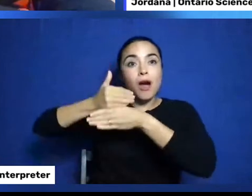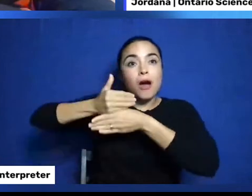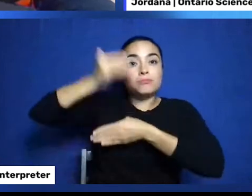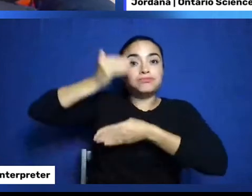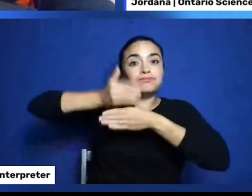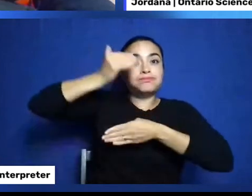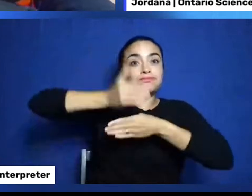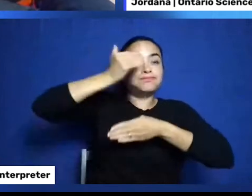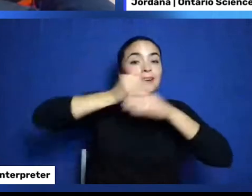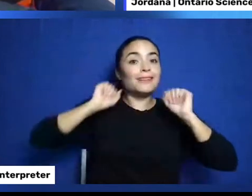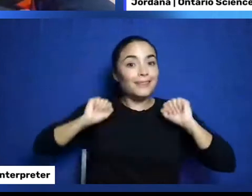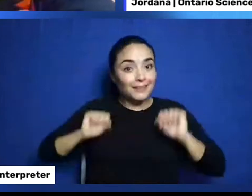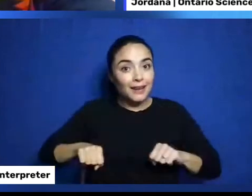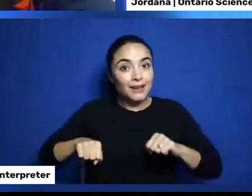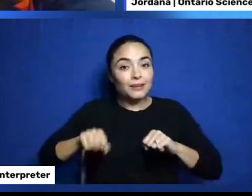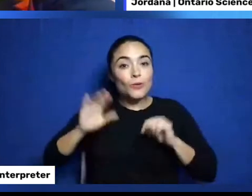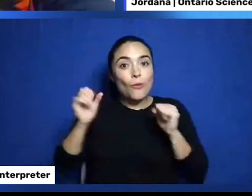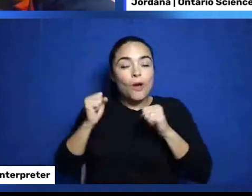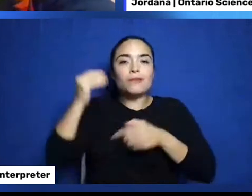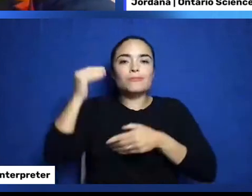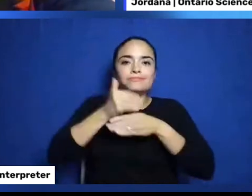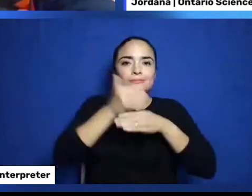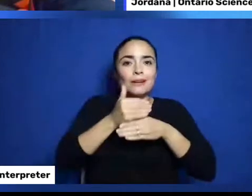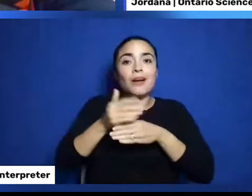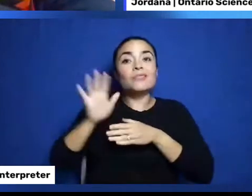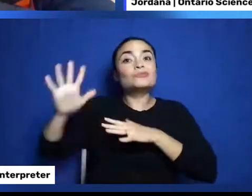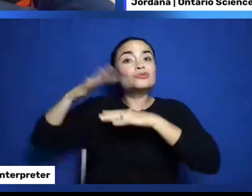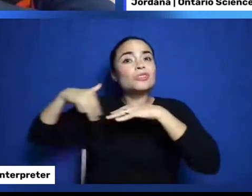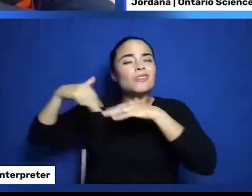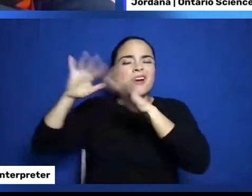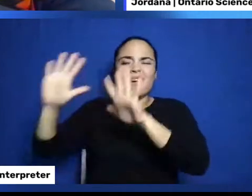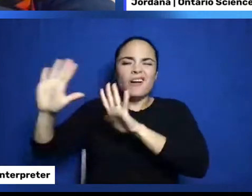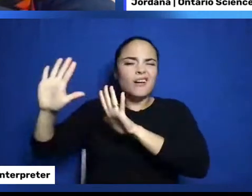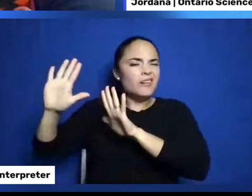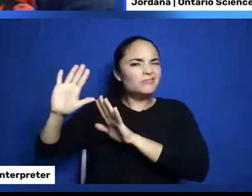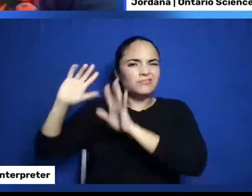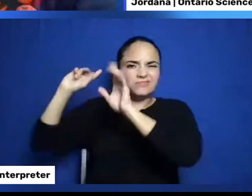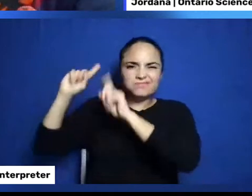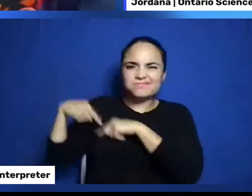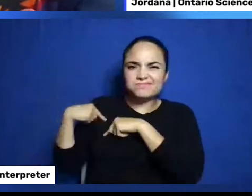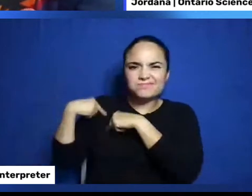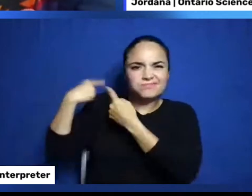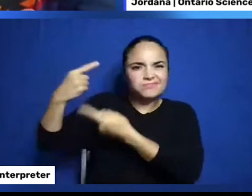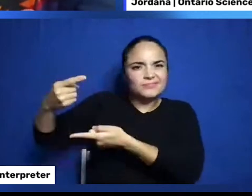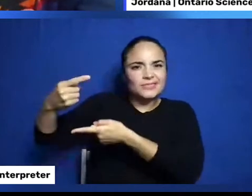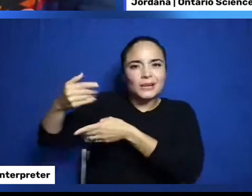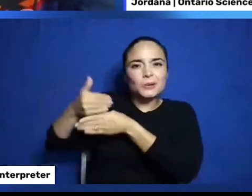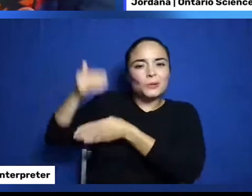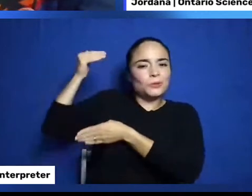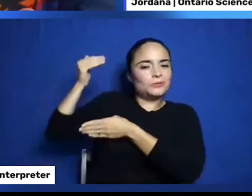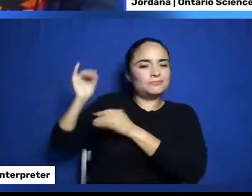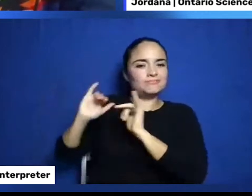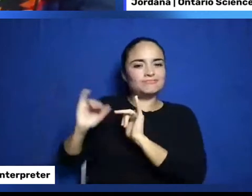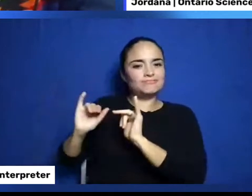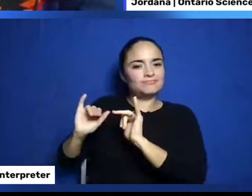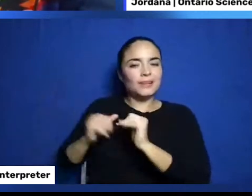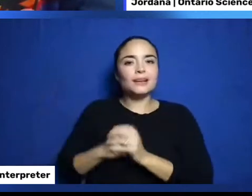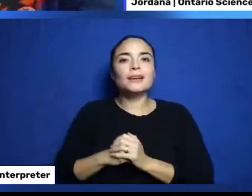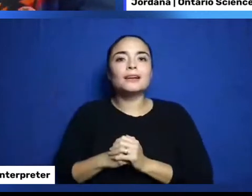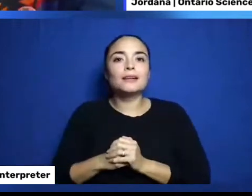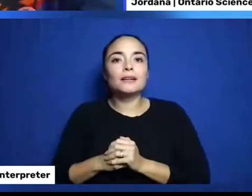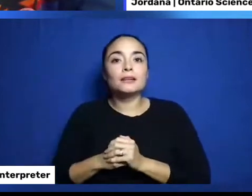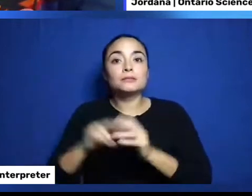absolutely have been doing this for thousands of years. Our teepees were heated. Were cooled.